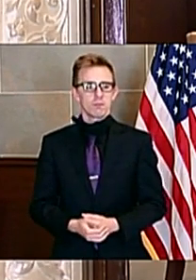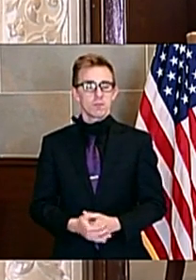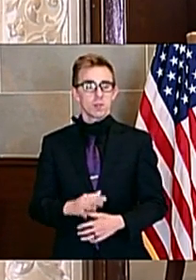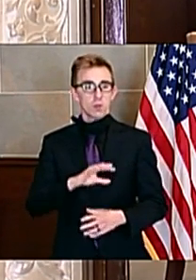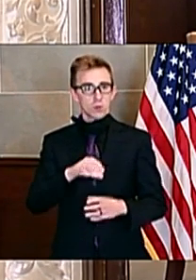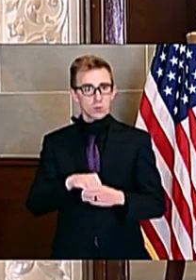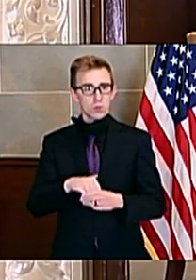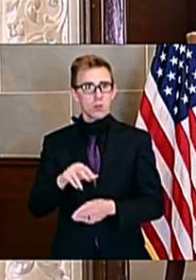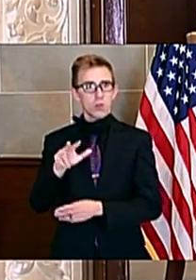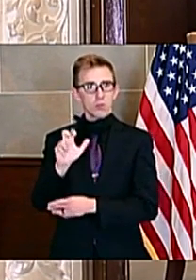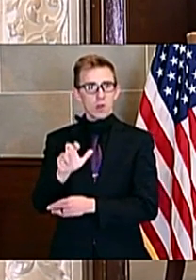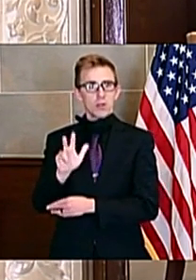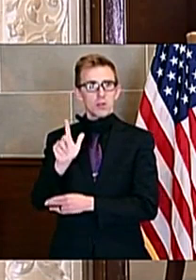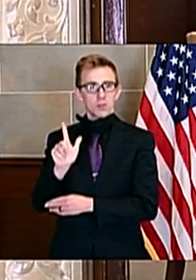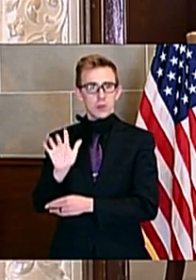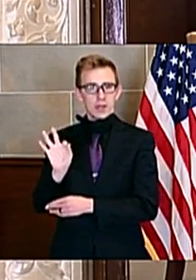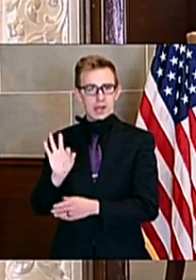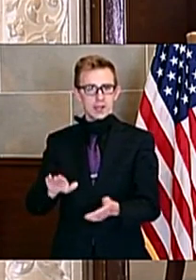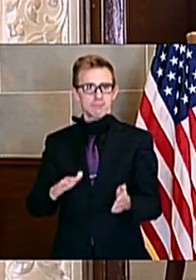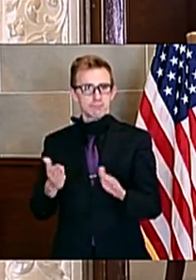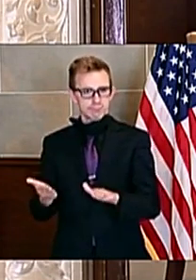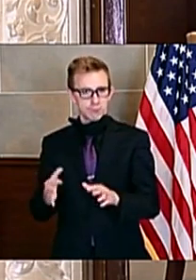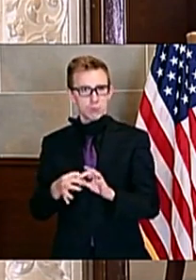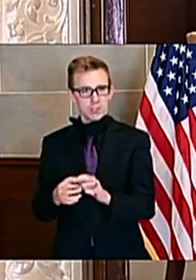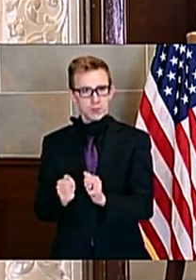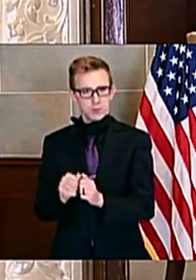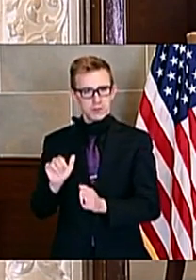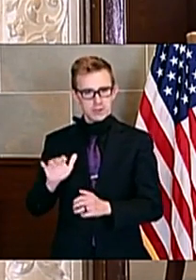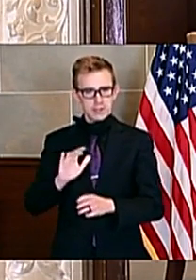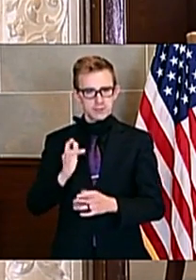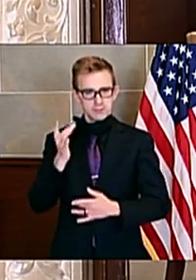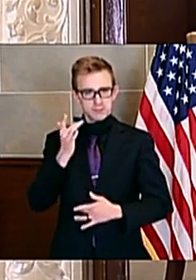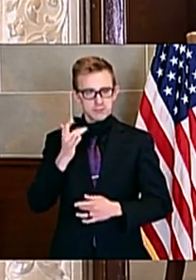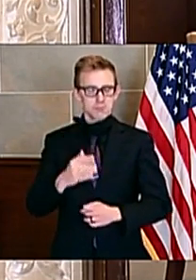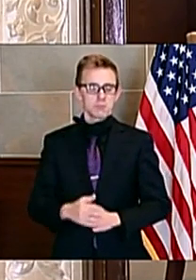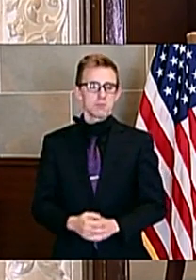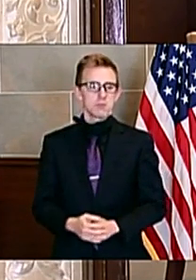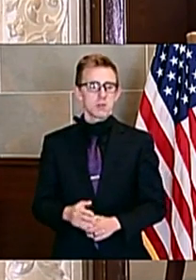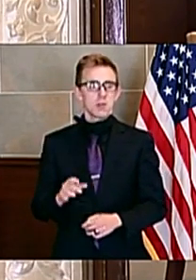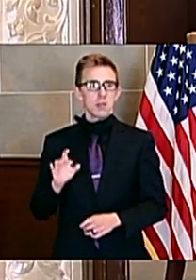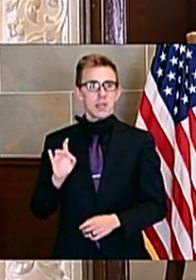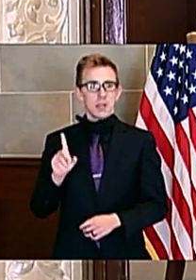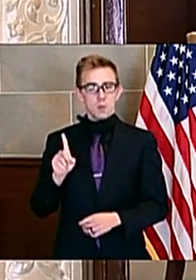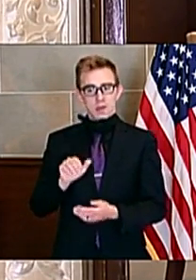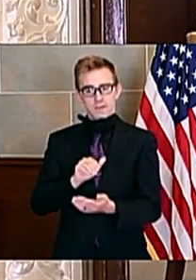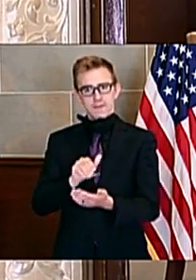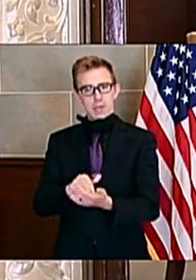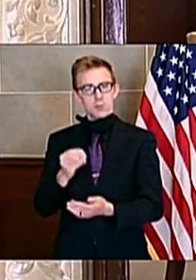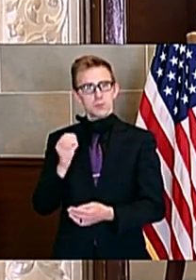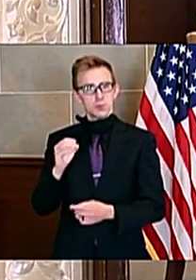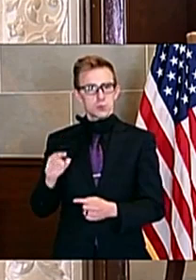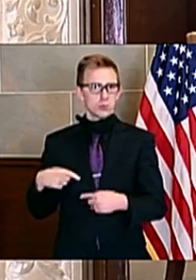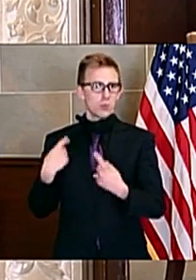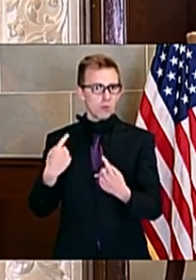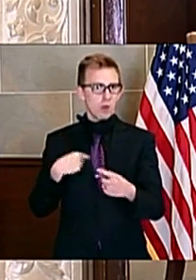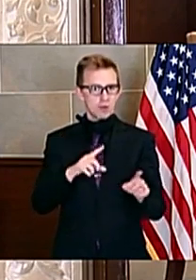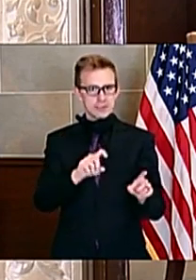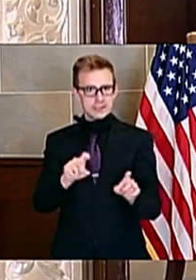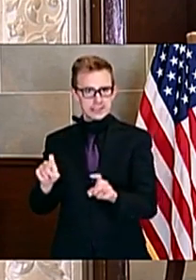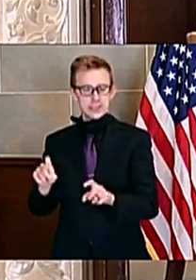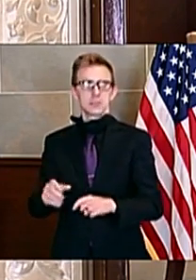329 deaths. Over 81,000 Missourians have been tested at this time.